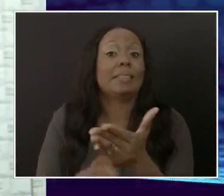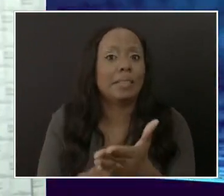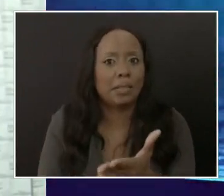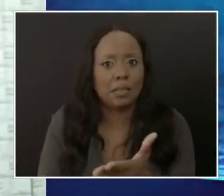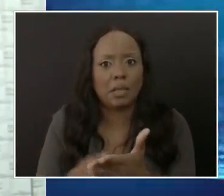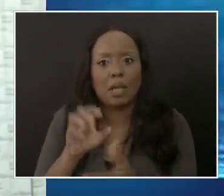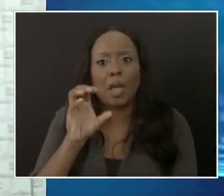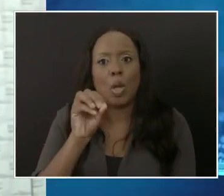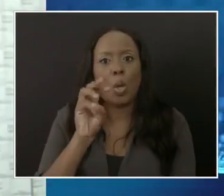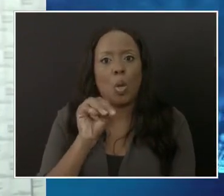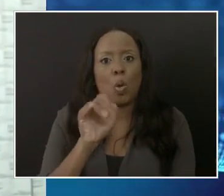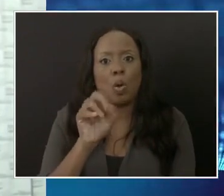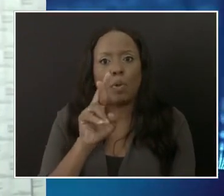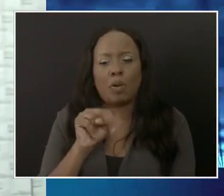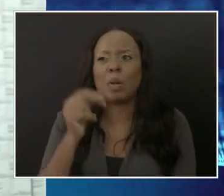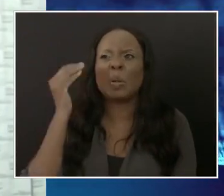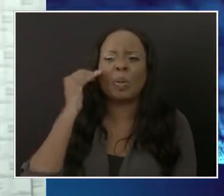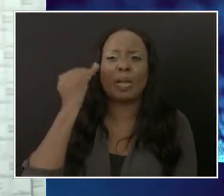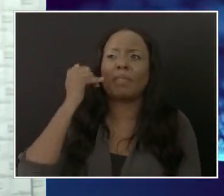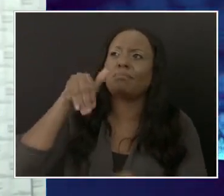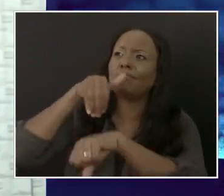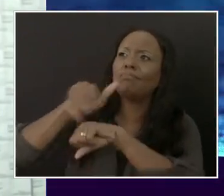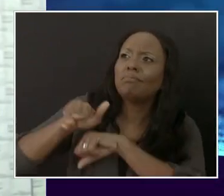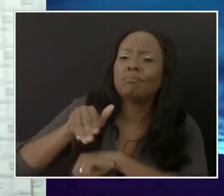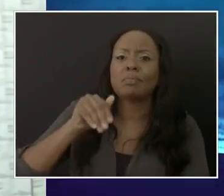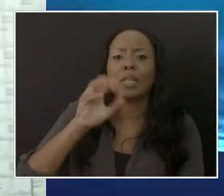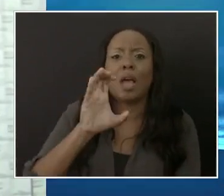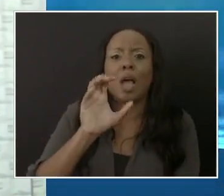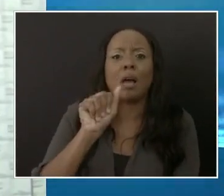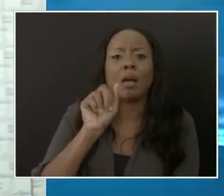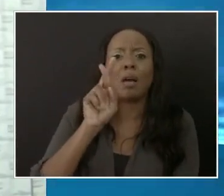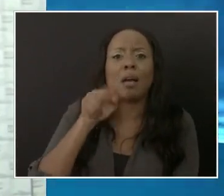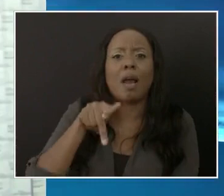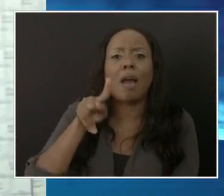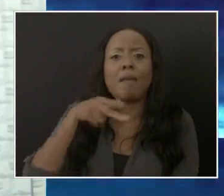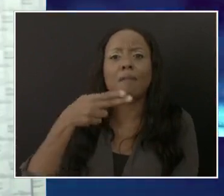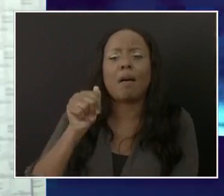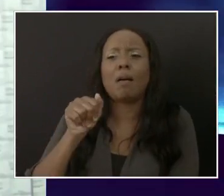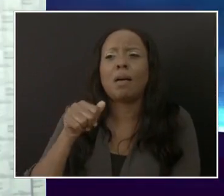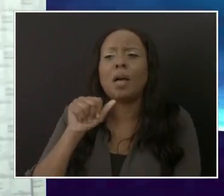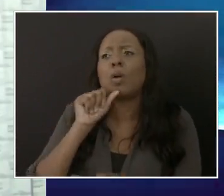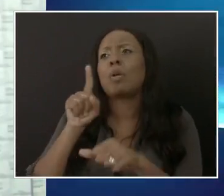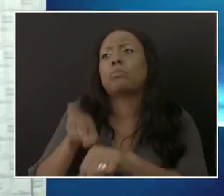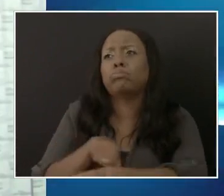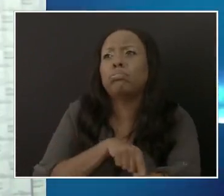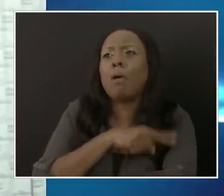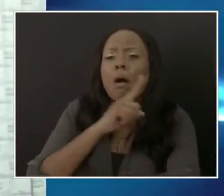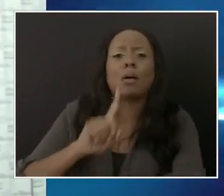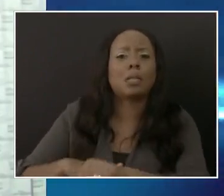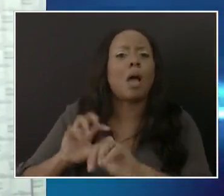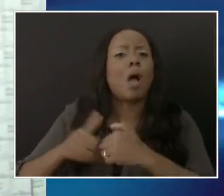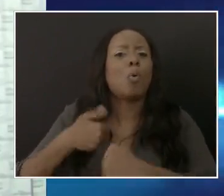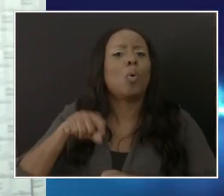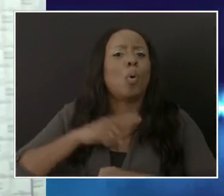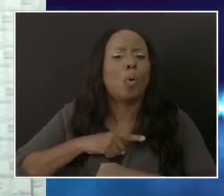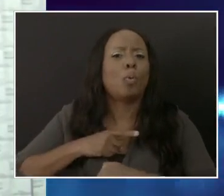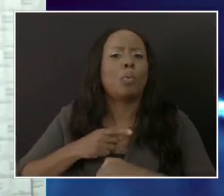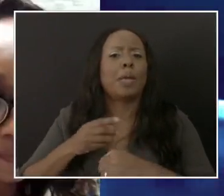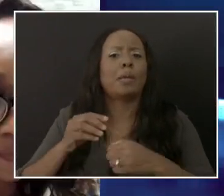we know sending to CAR for takes some time. What are we doing to be able to detect on our own at a more rapid rate?